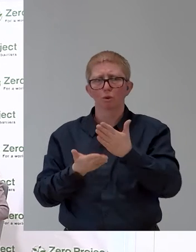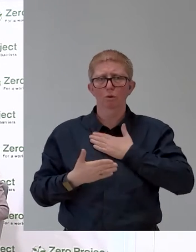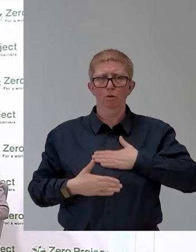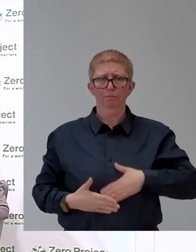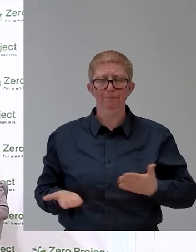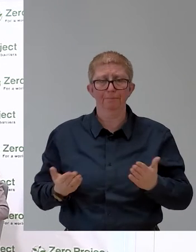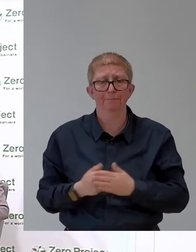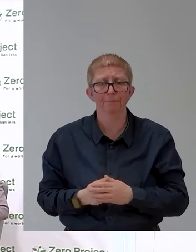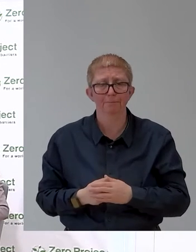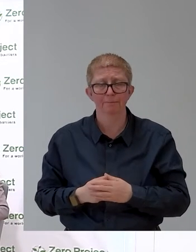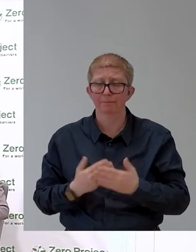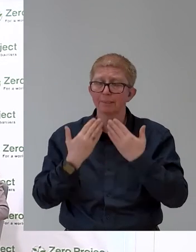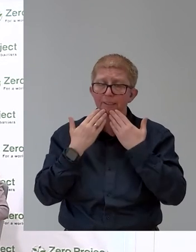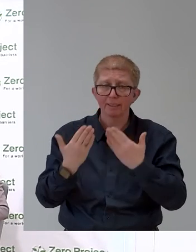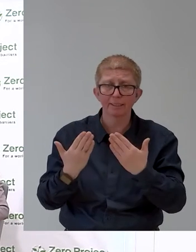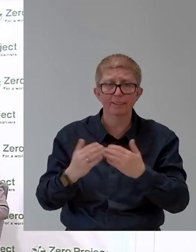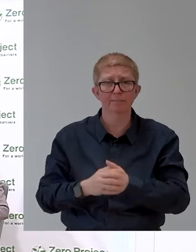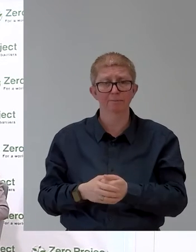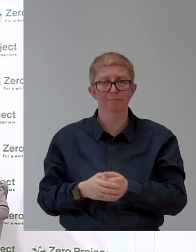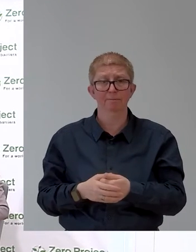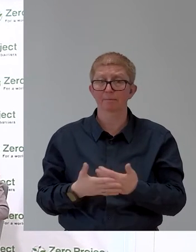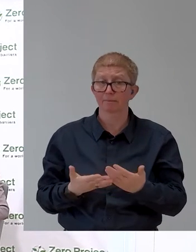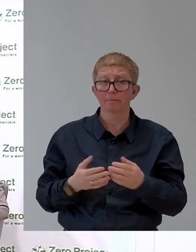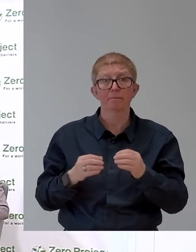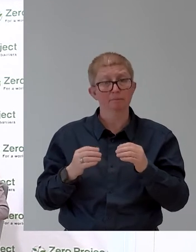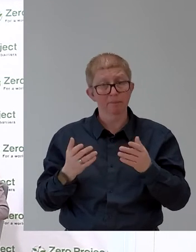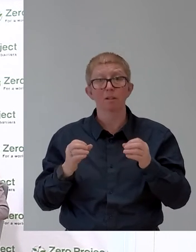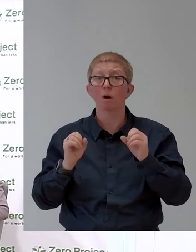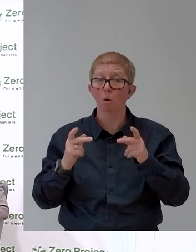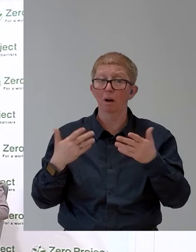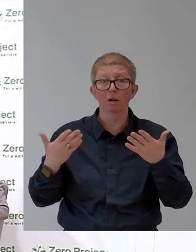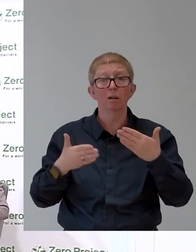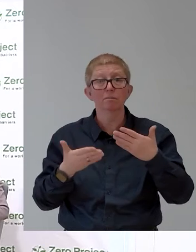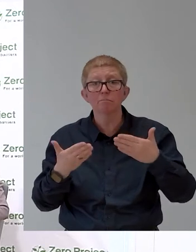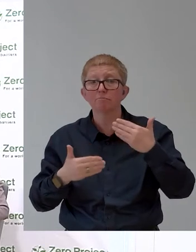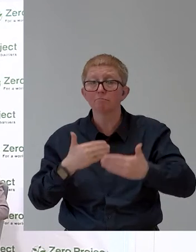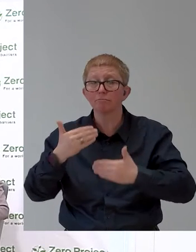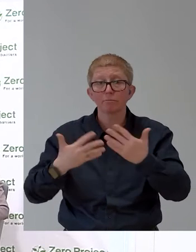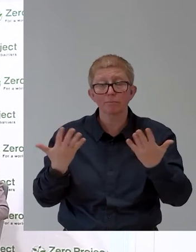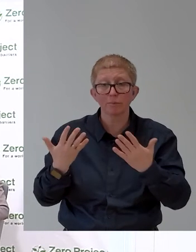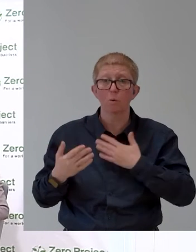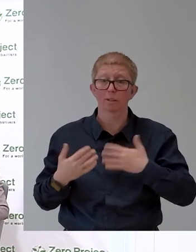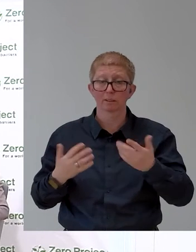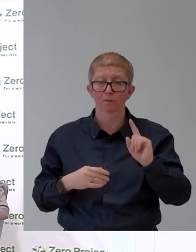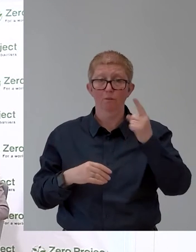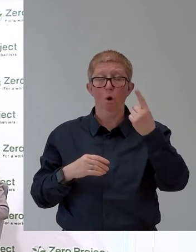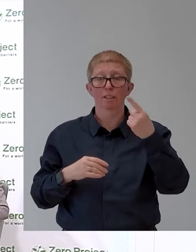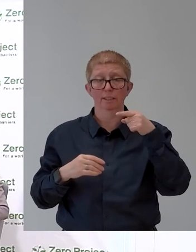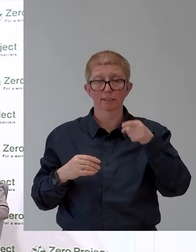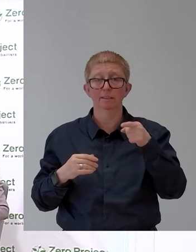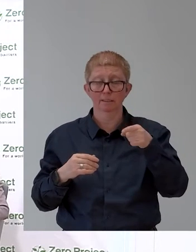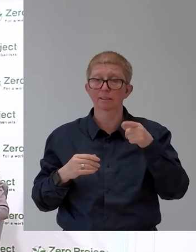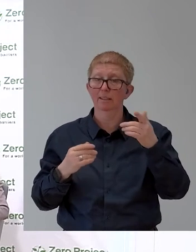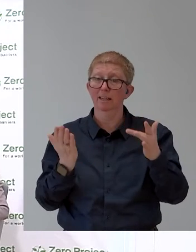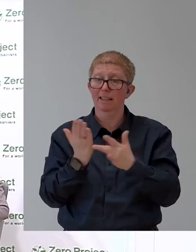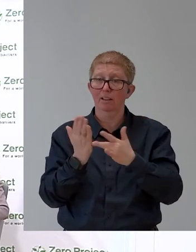So without much further ado, as Michael would say, we have watched the first pitch. It's a technology from Turkey and it's called Accessible